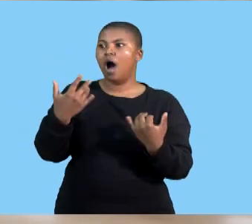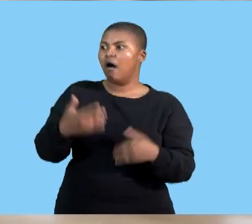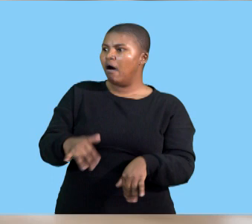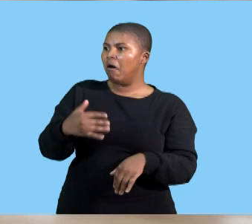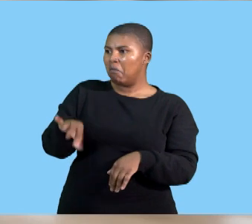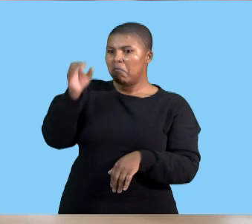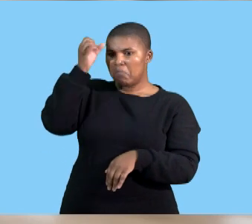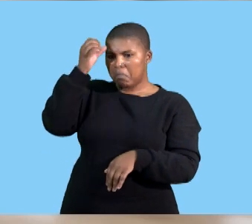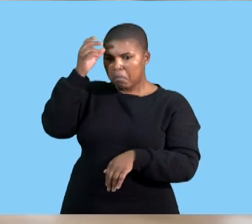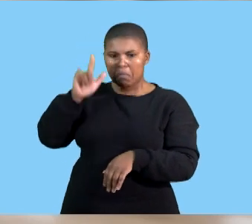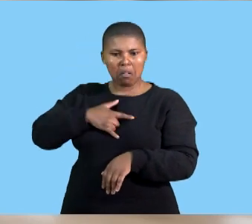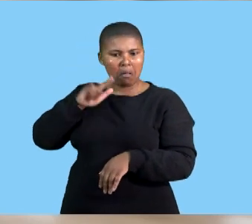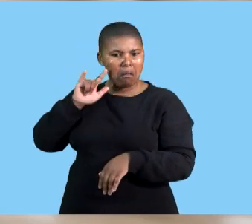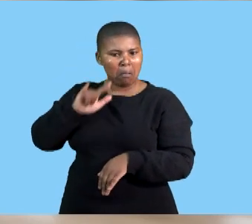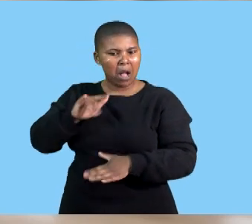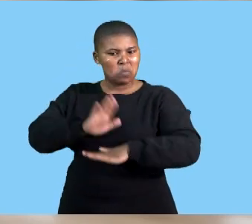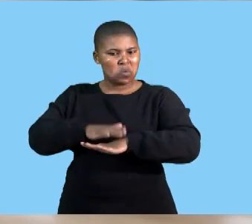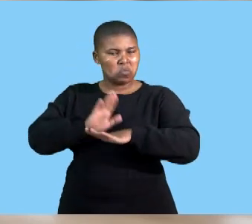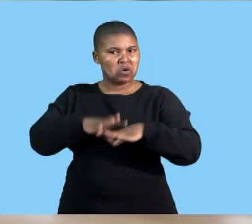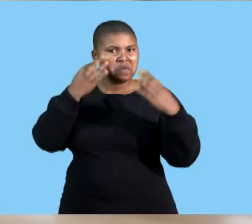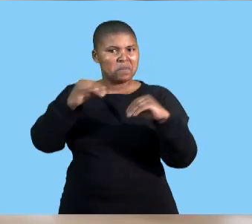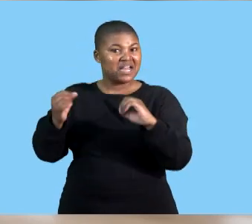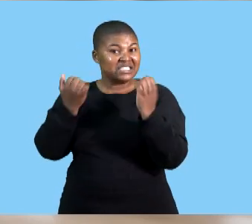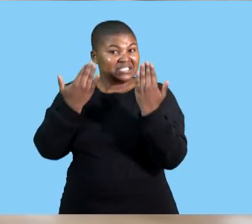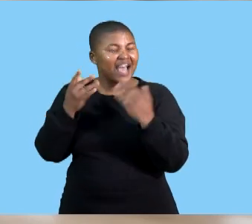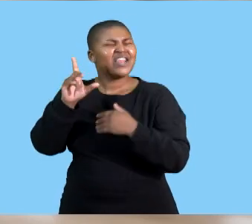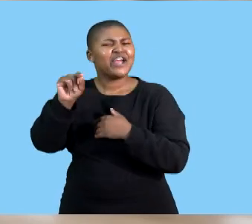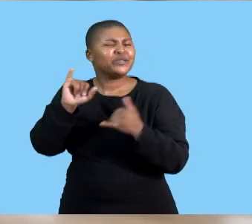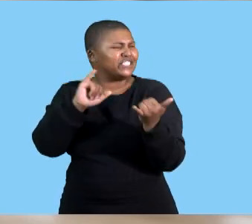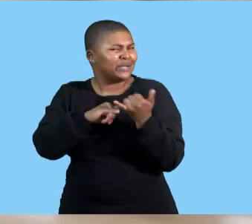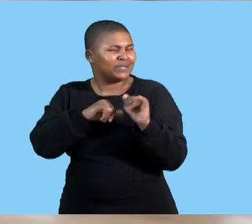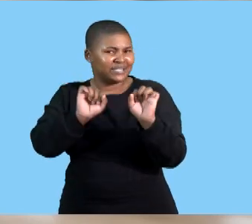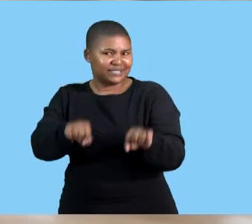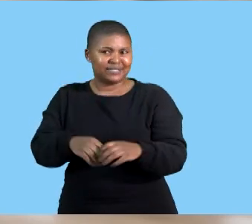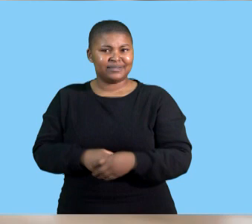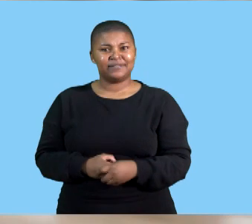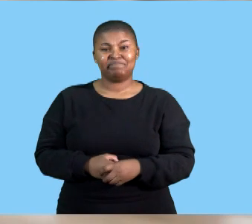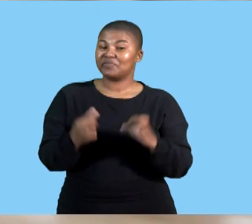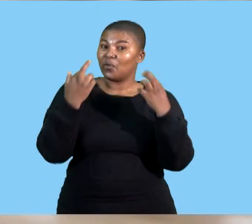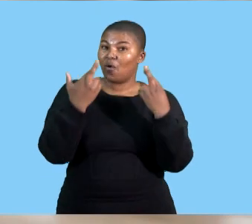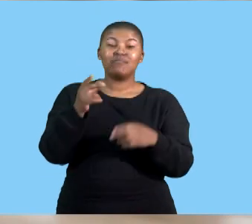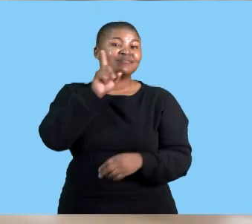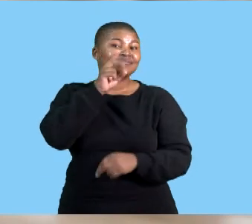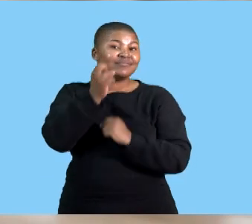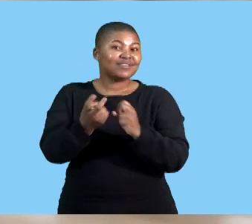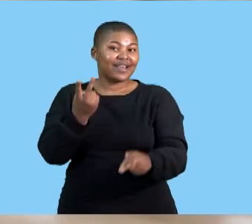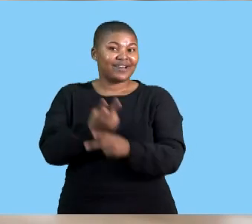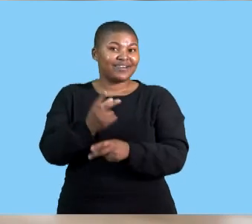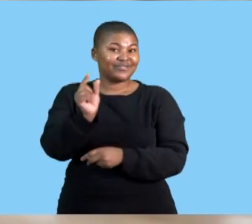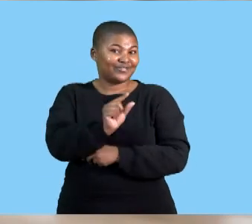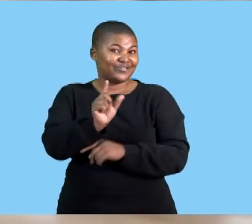love for business as it is a very interesting subject hoping to see you again next time